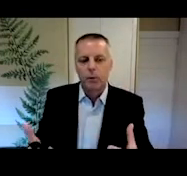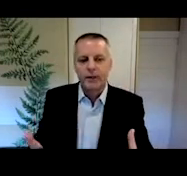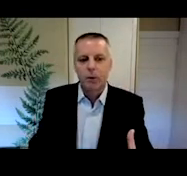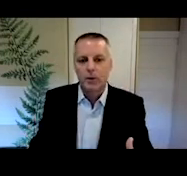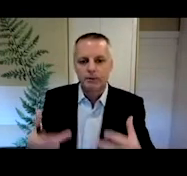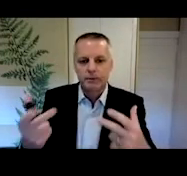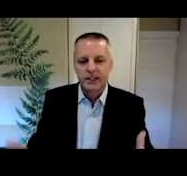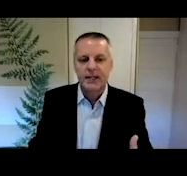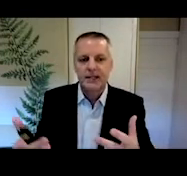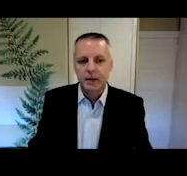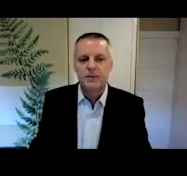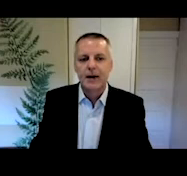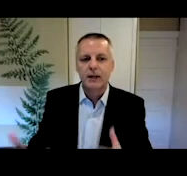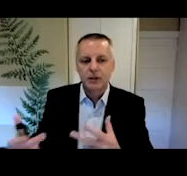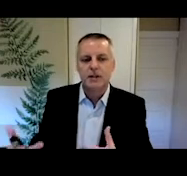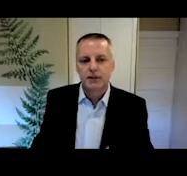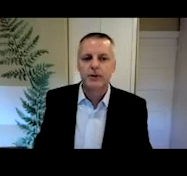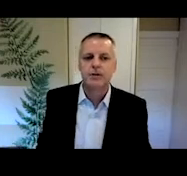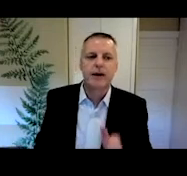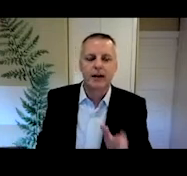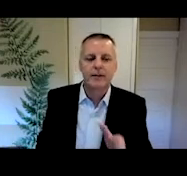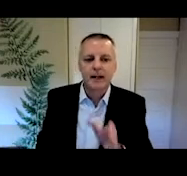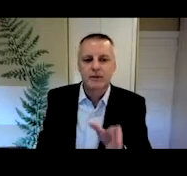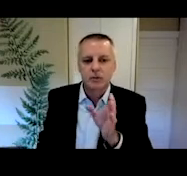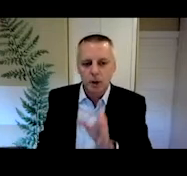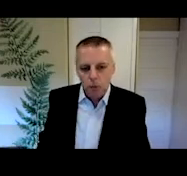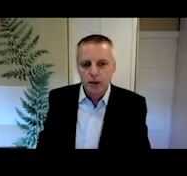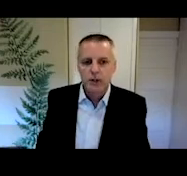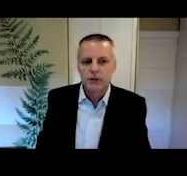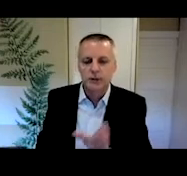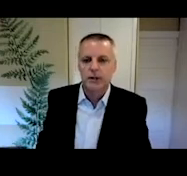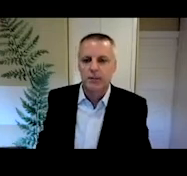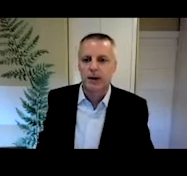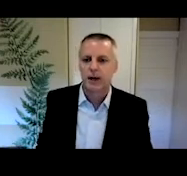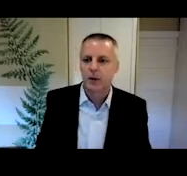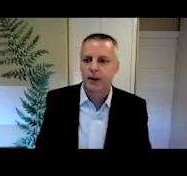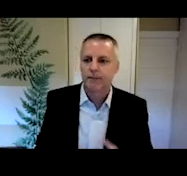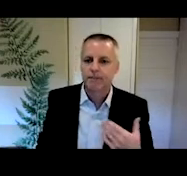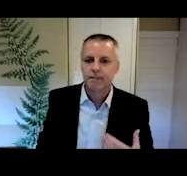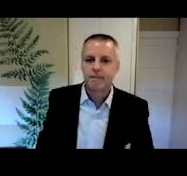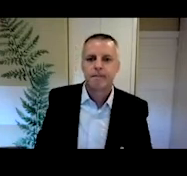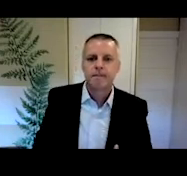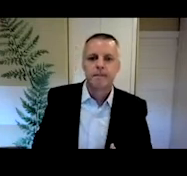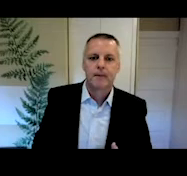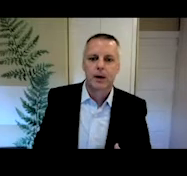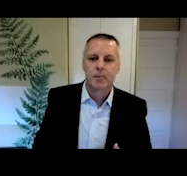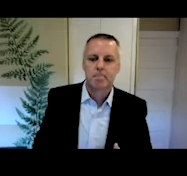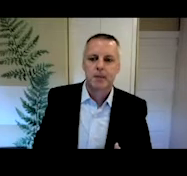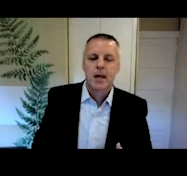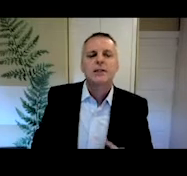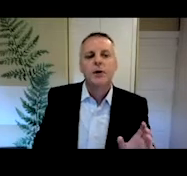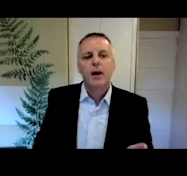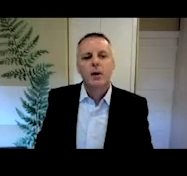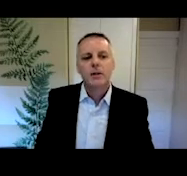when the oral text comes out is the first draft. And I think that's really useful to think about it that way. Okay.